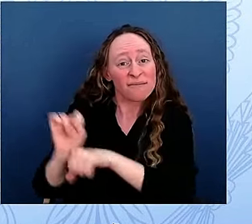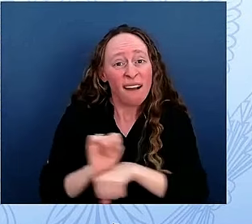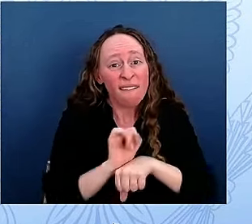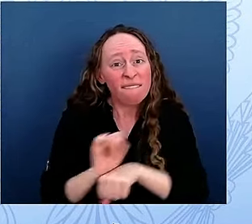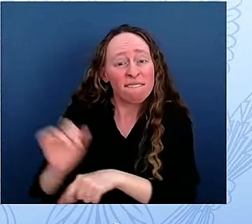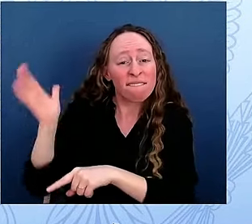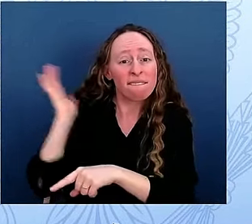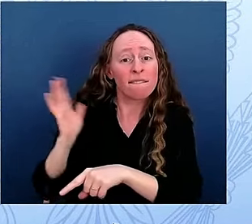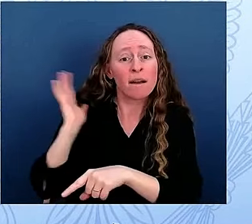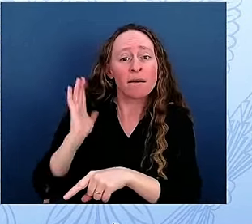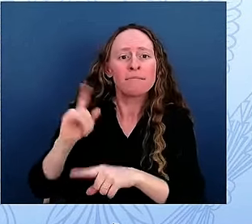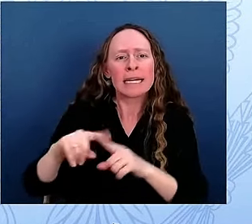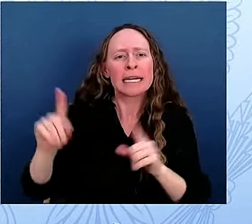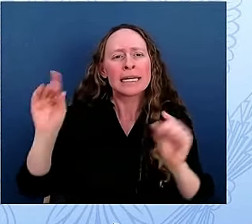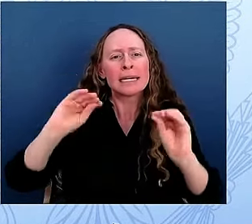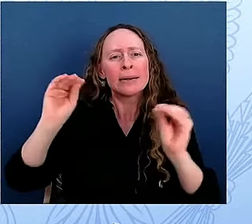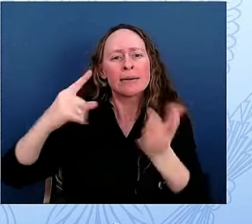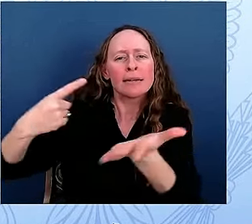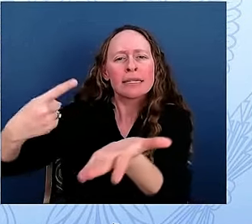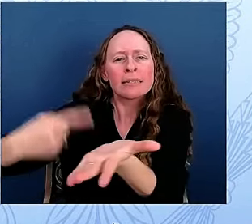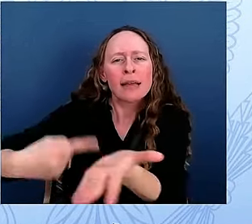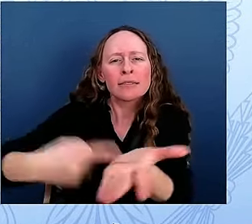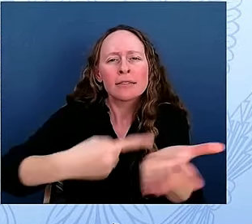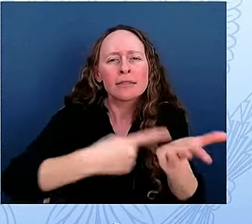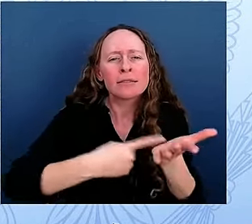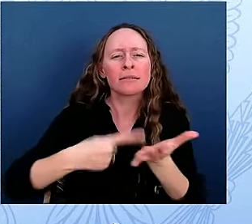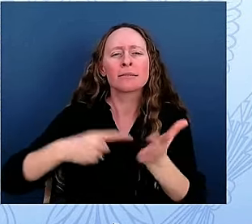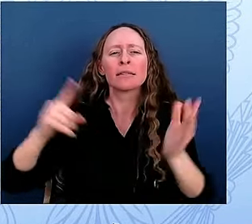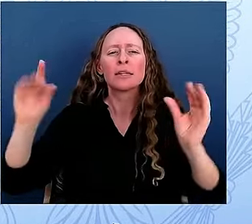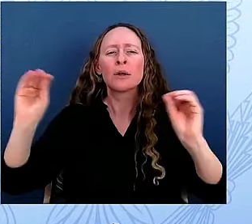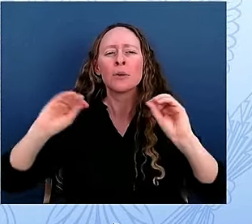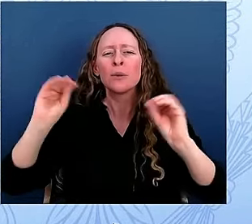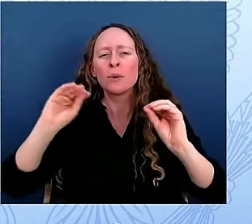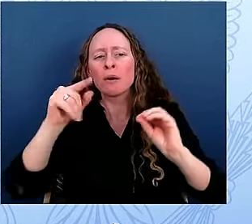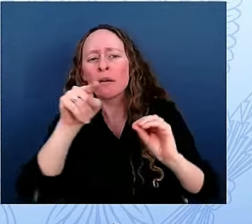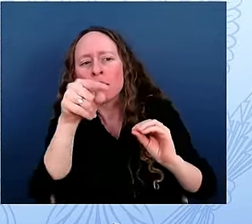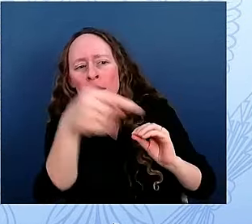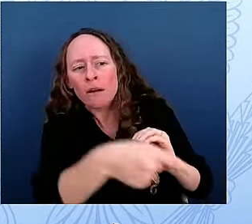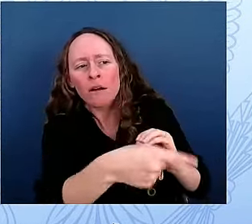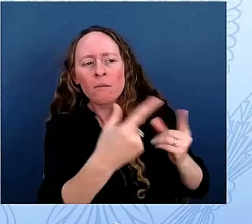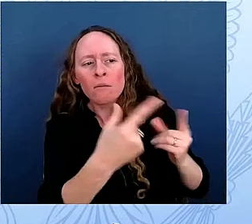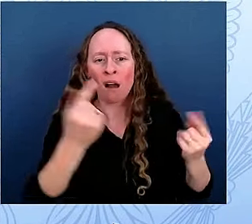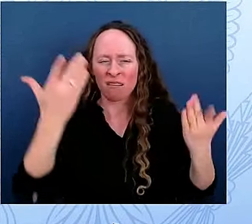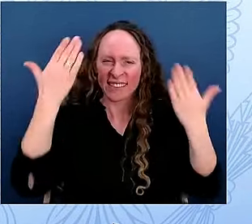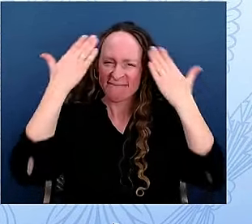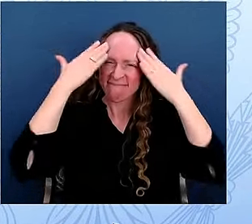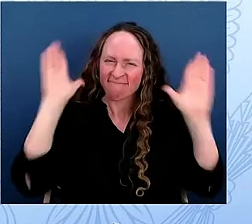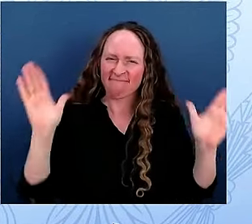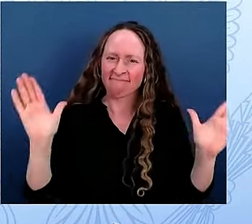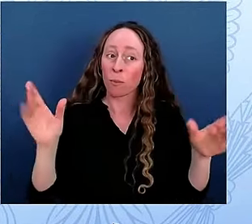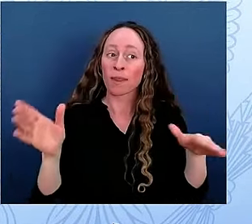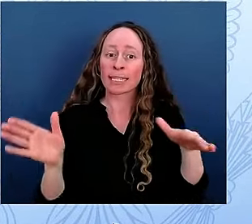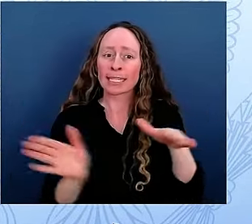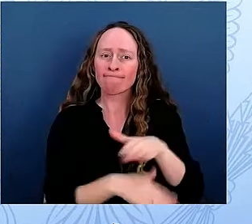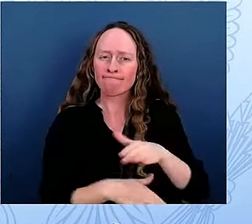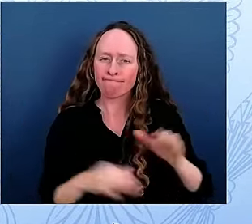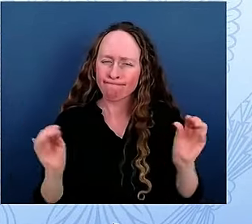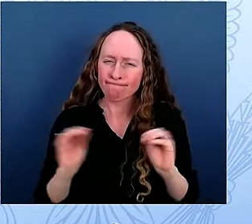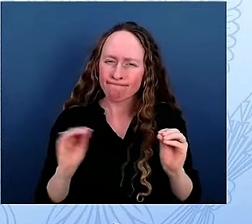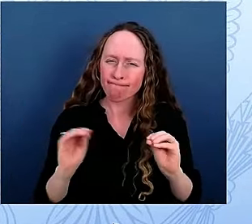that were had in the rooms in which they weren't allowed. How much more meaningful would it have been, if for my students,